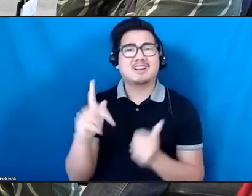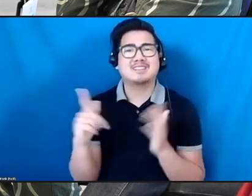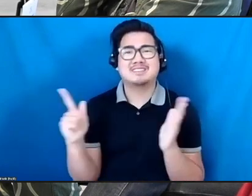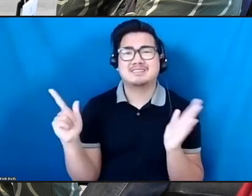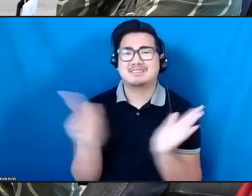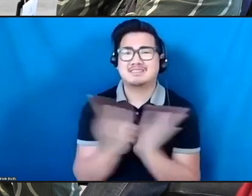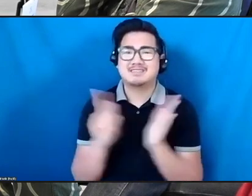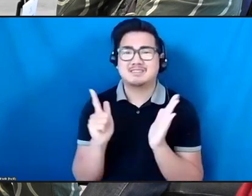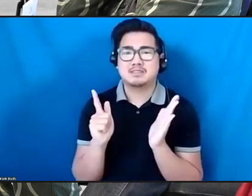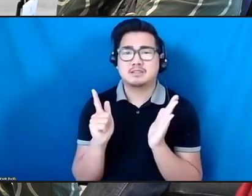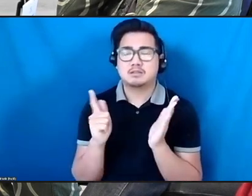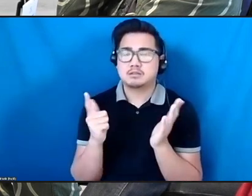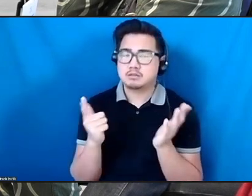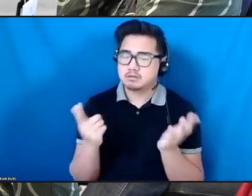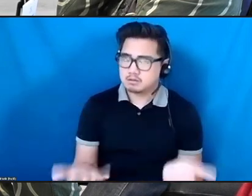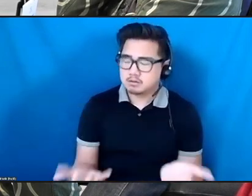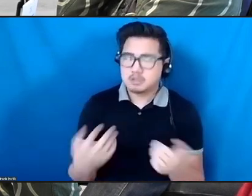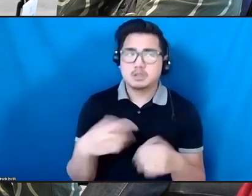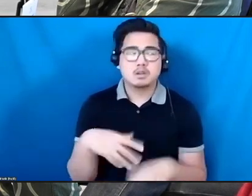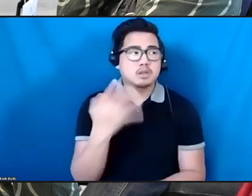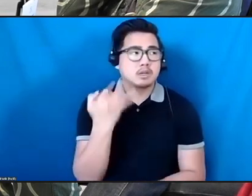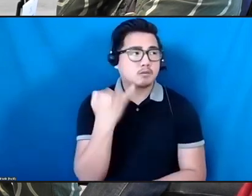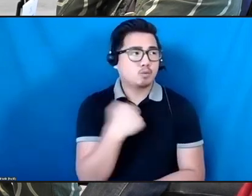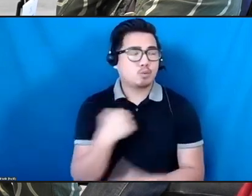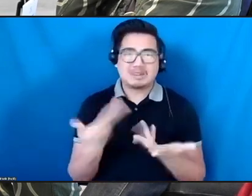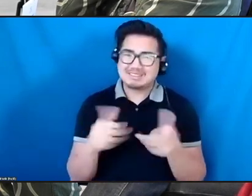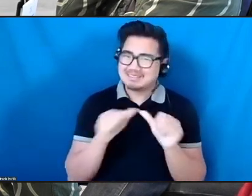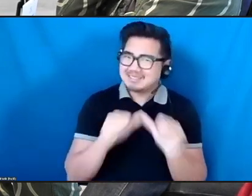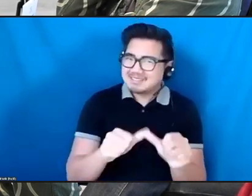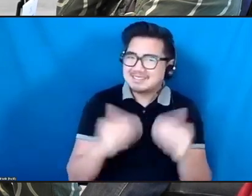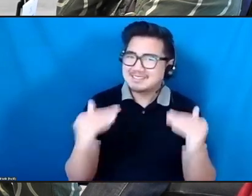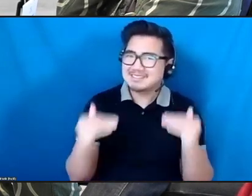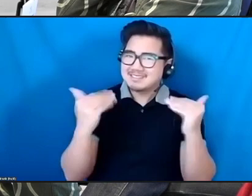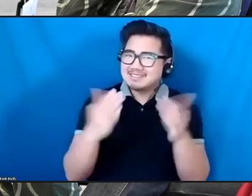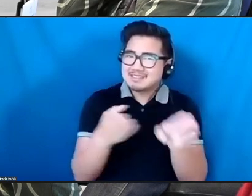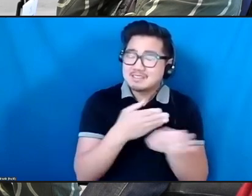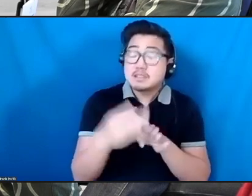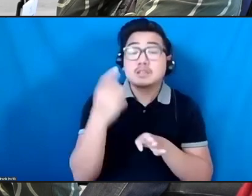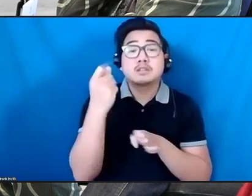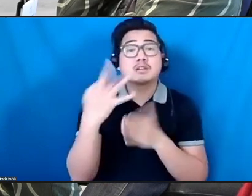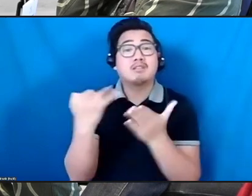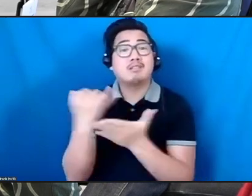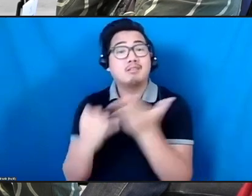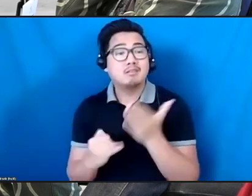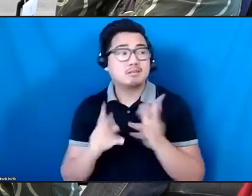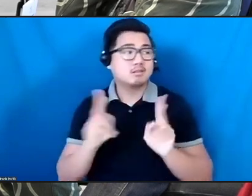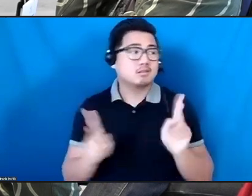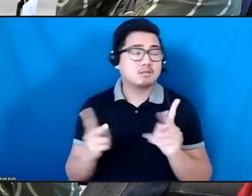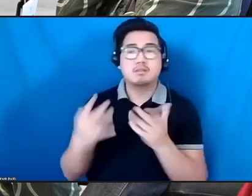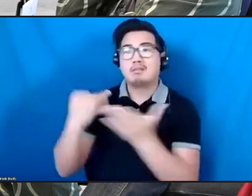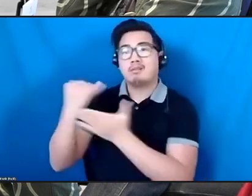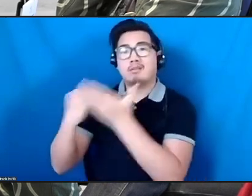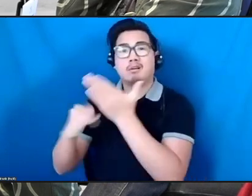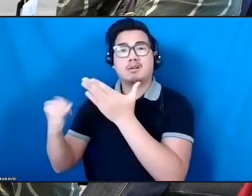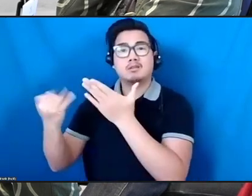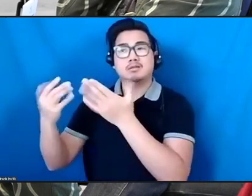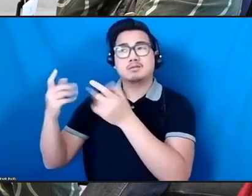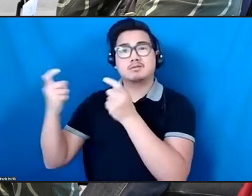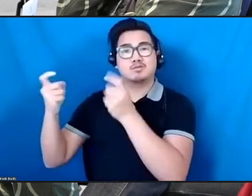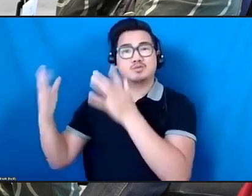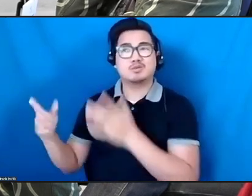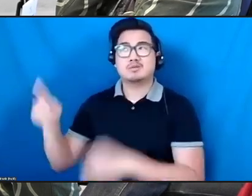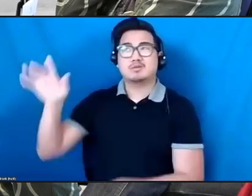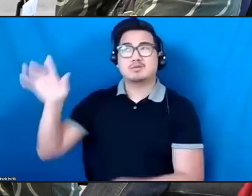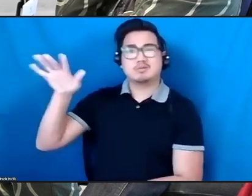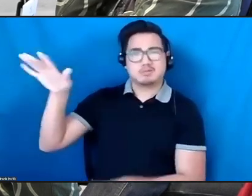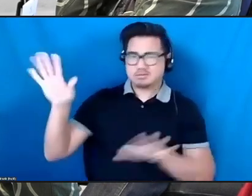careers, for, you know, again, artists and arts administrators, because we're all in this together. But what are we saying to this young generation